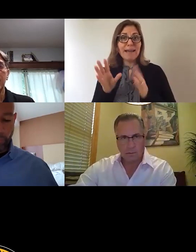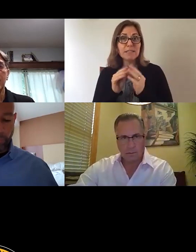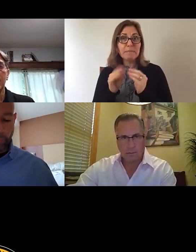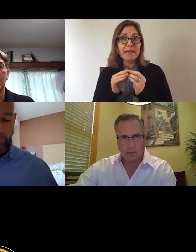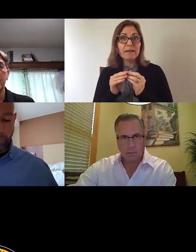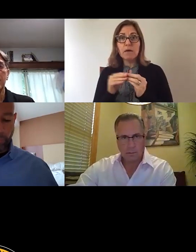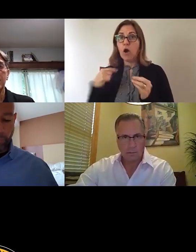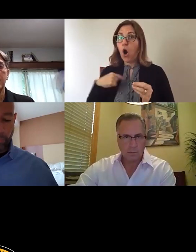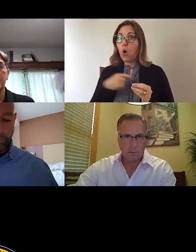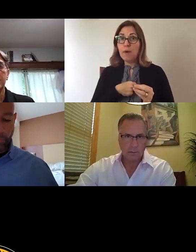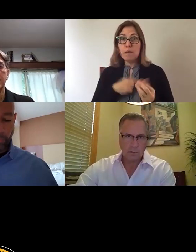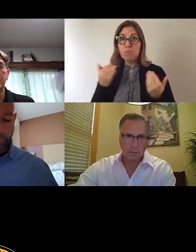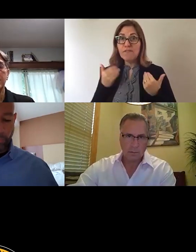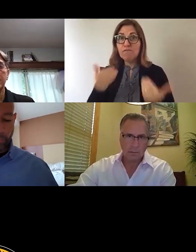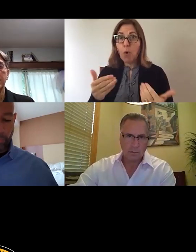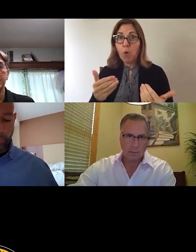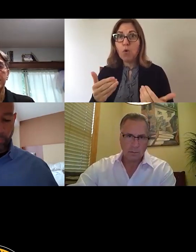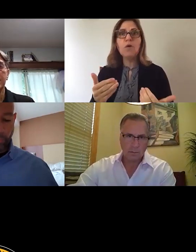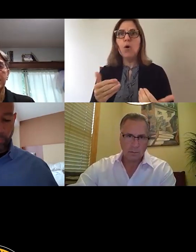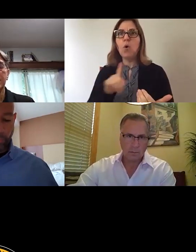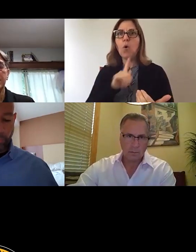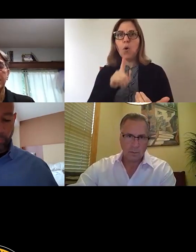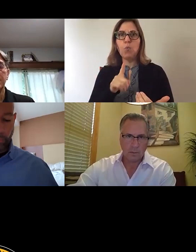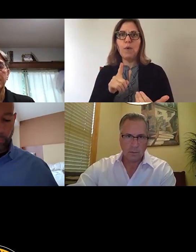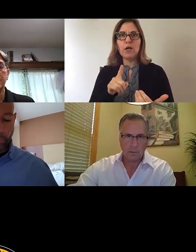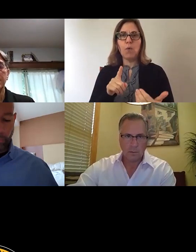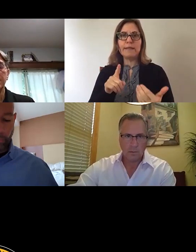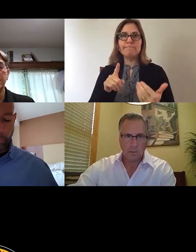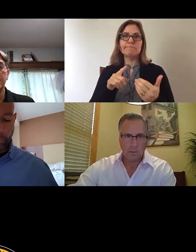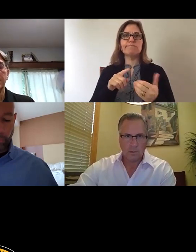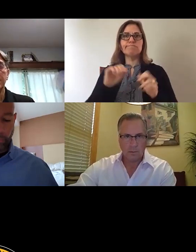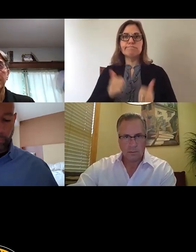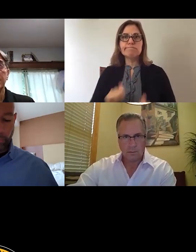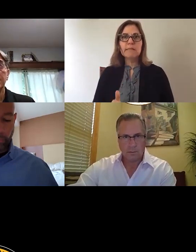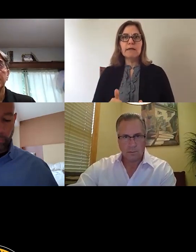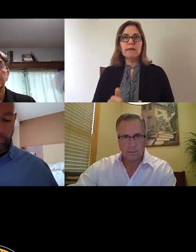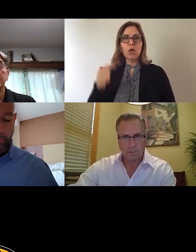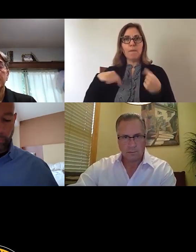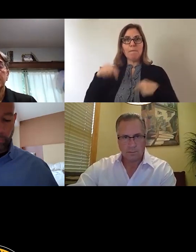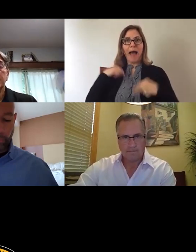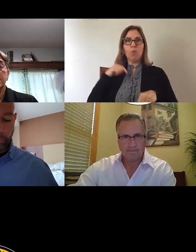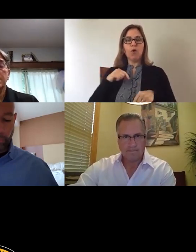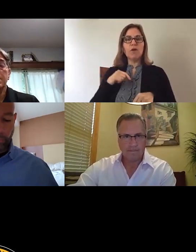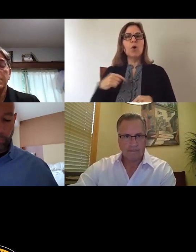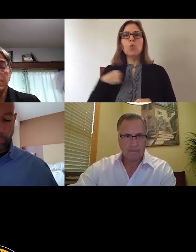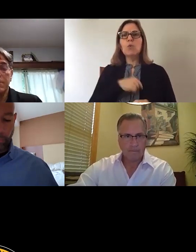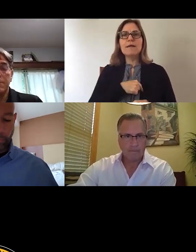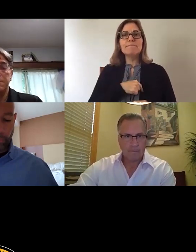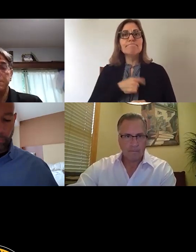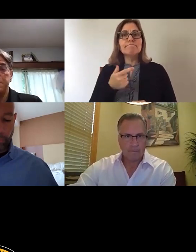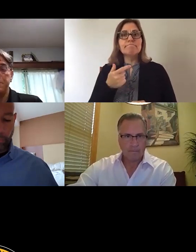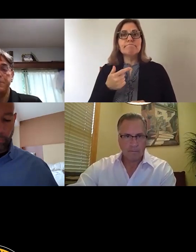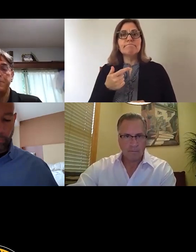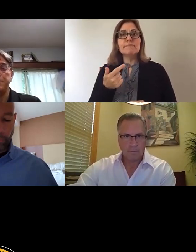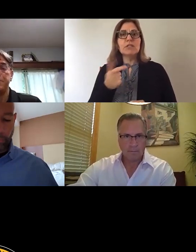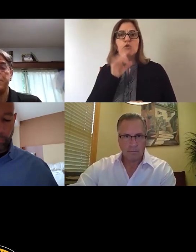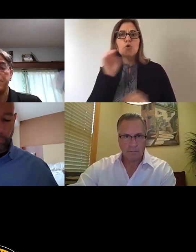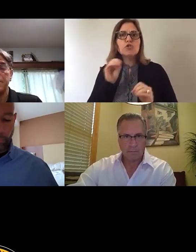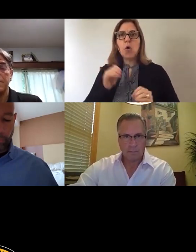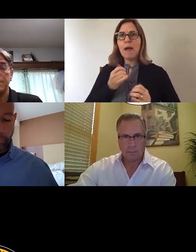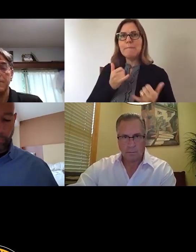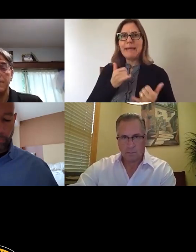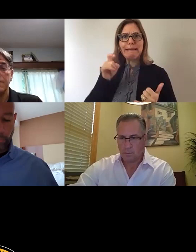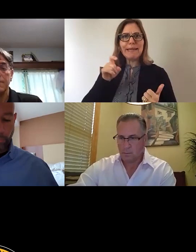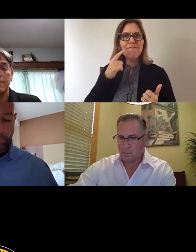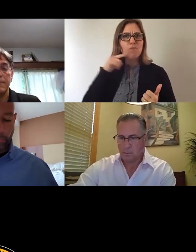moving forward or backwards? Even Deb Gross said that there's no immediate need for some of these projects. Some